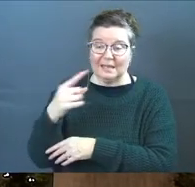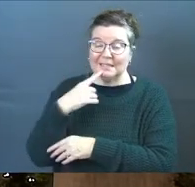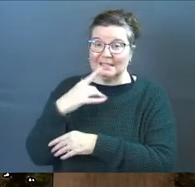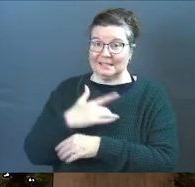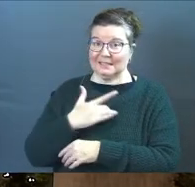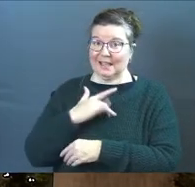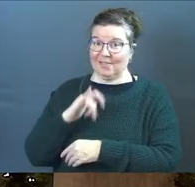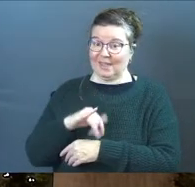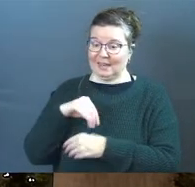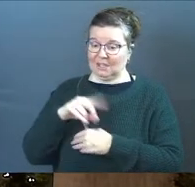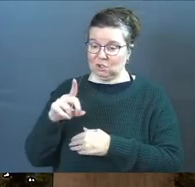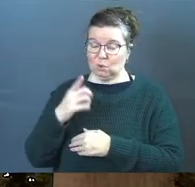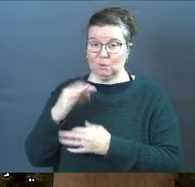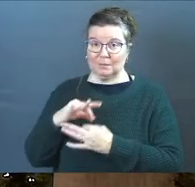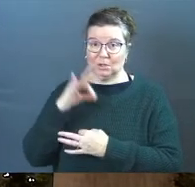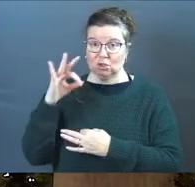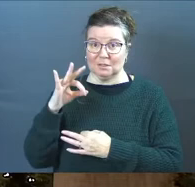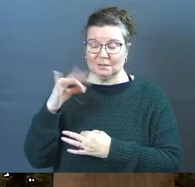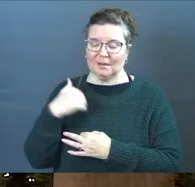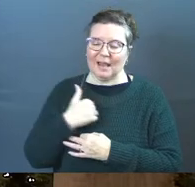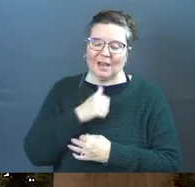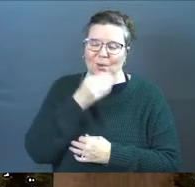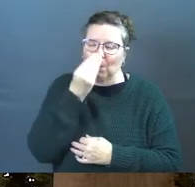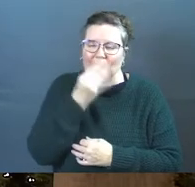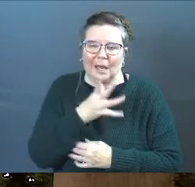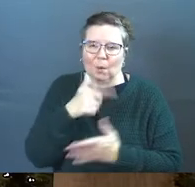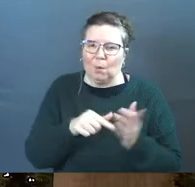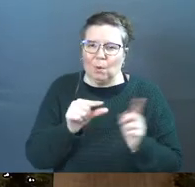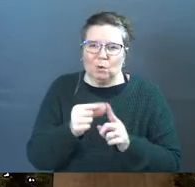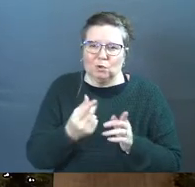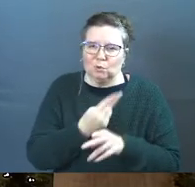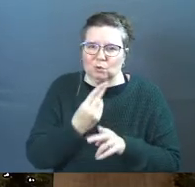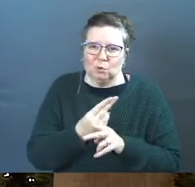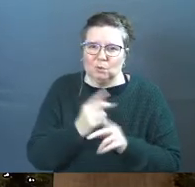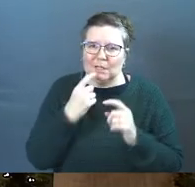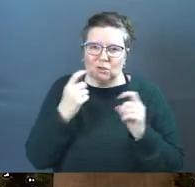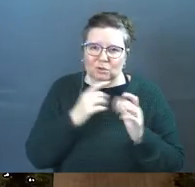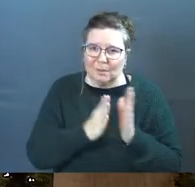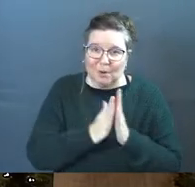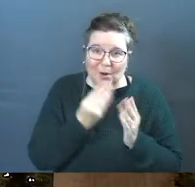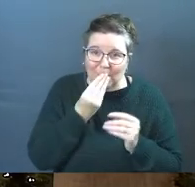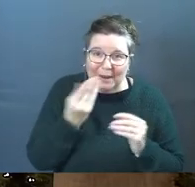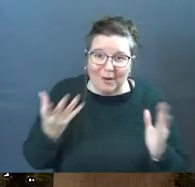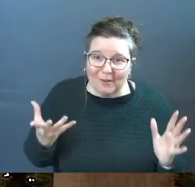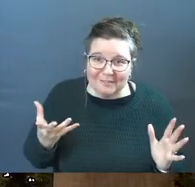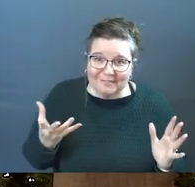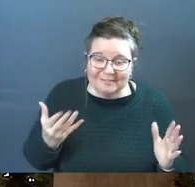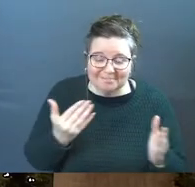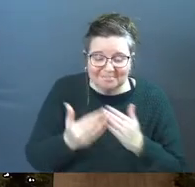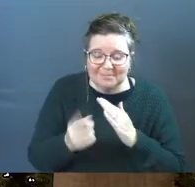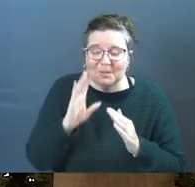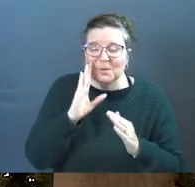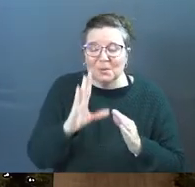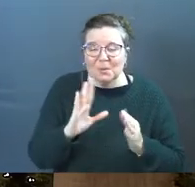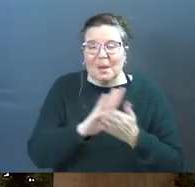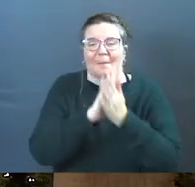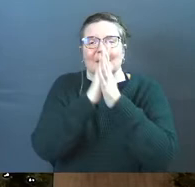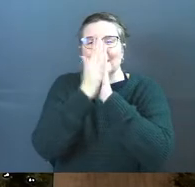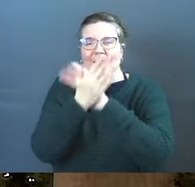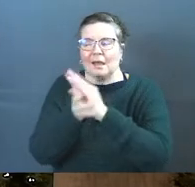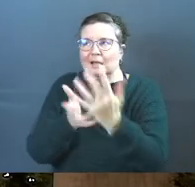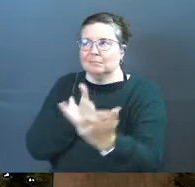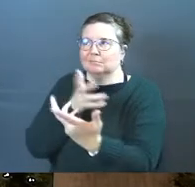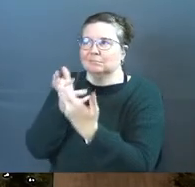he senses that in you spiritually I don't care what words you used in your sinner's prayer you will become